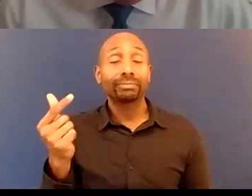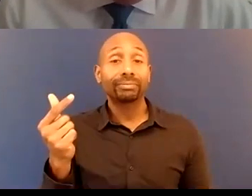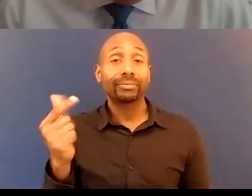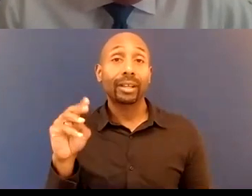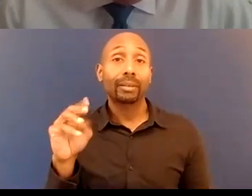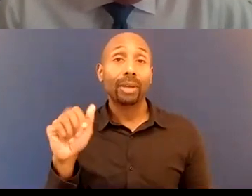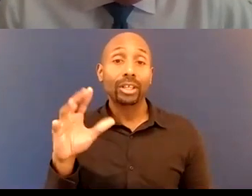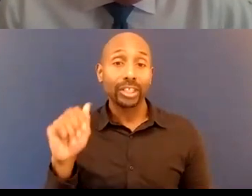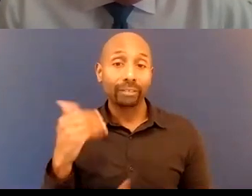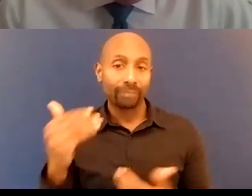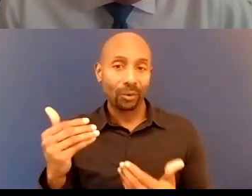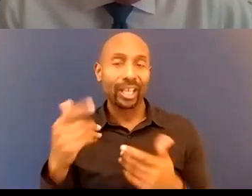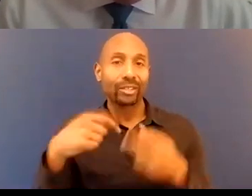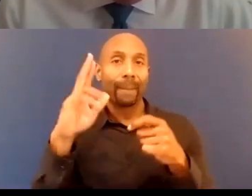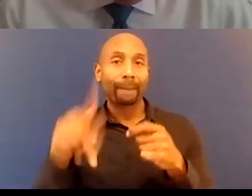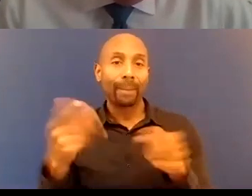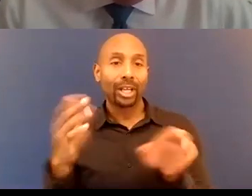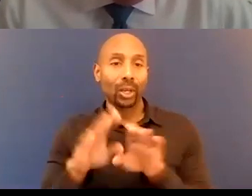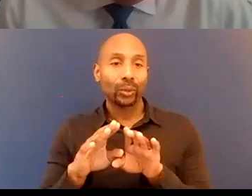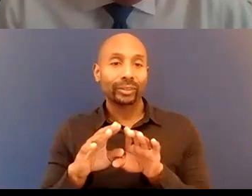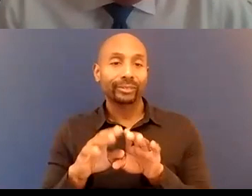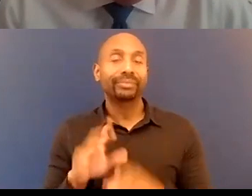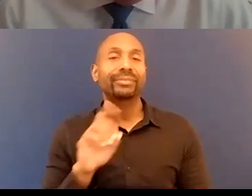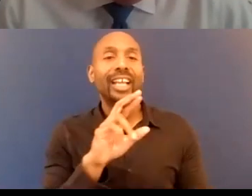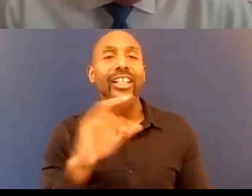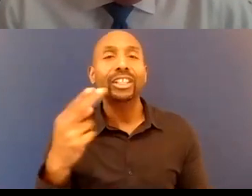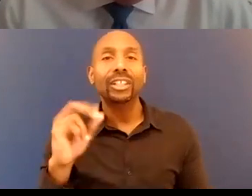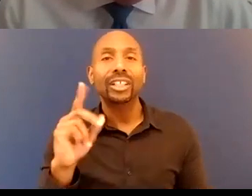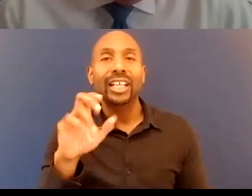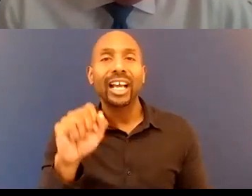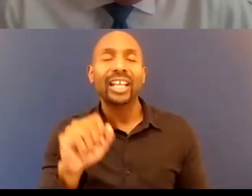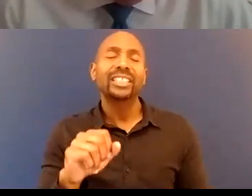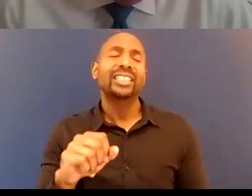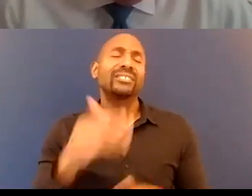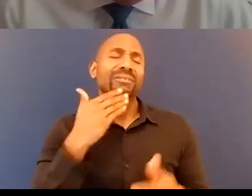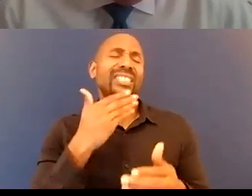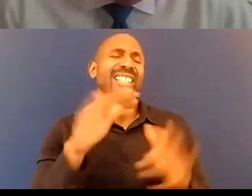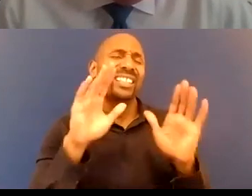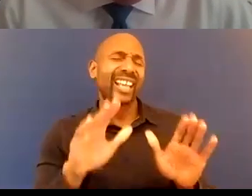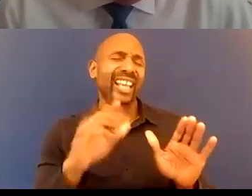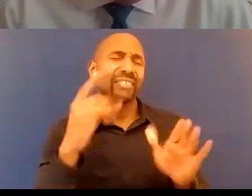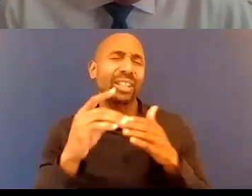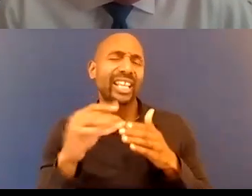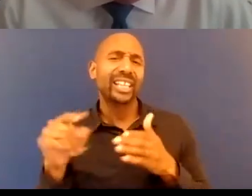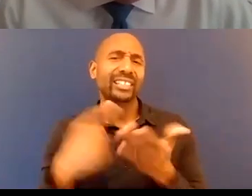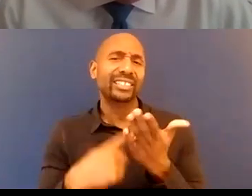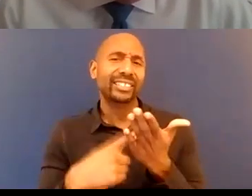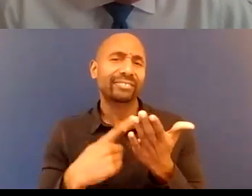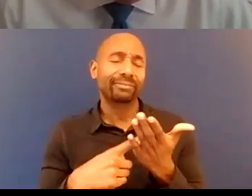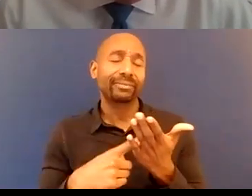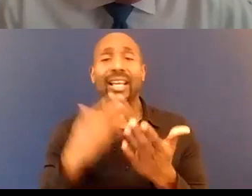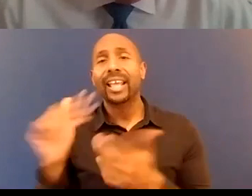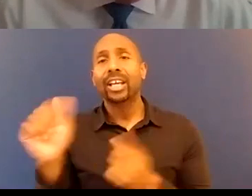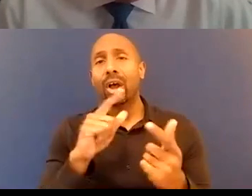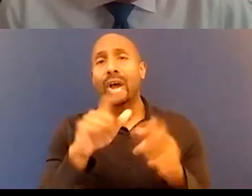us out thank you dr hodges huge thanks to you for leading this discussion and thanks to all of our panelists